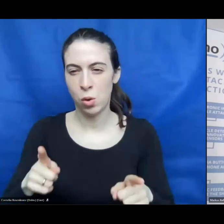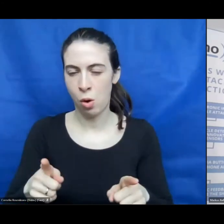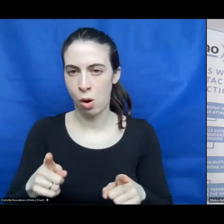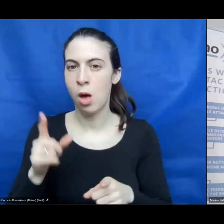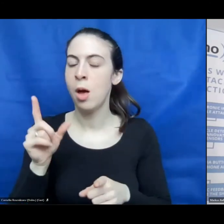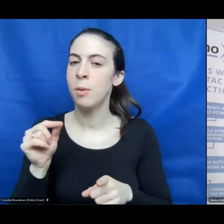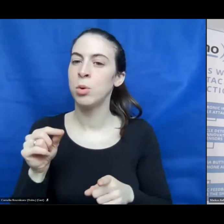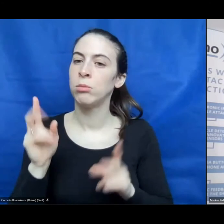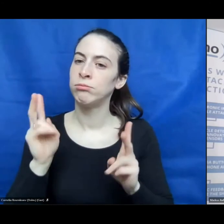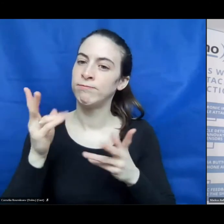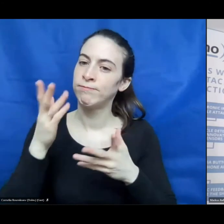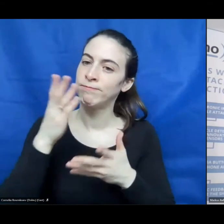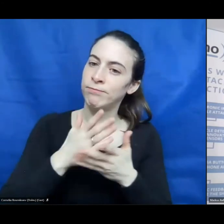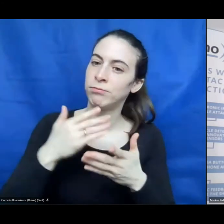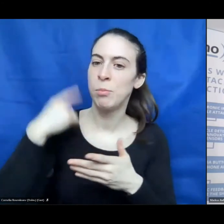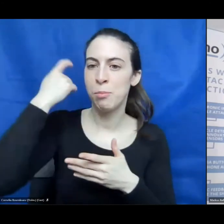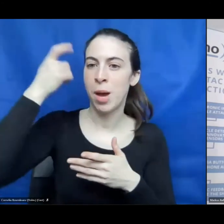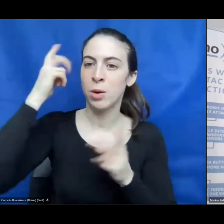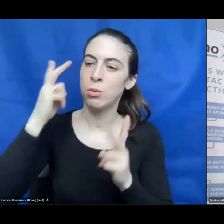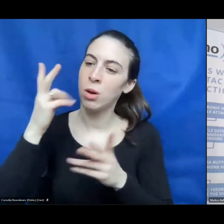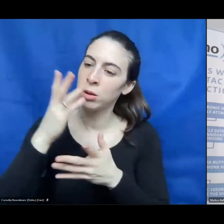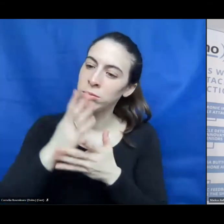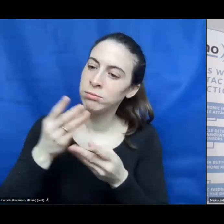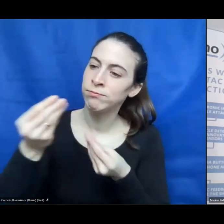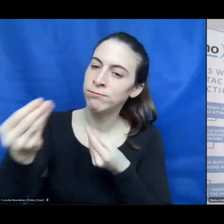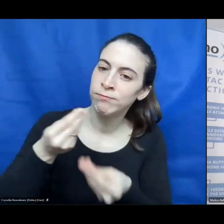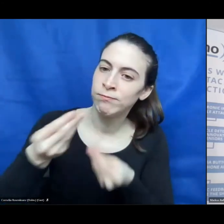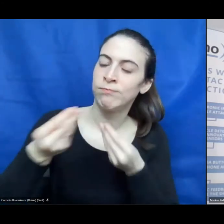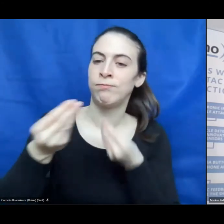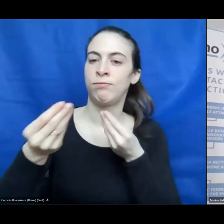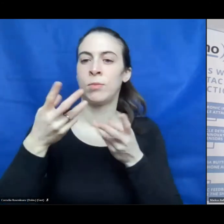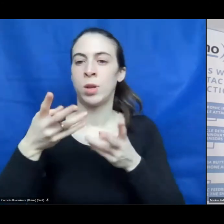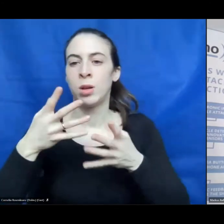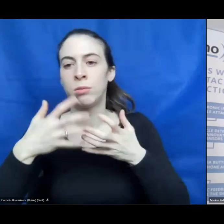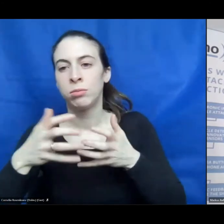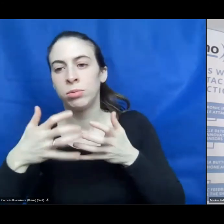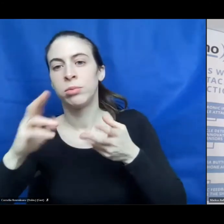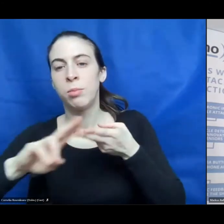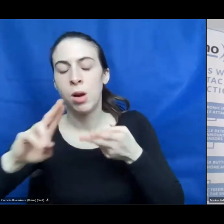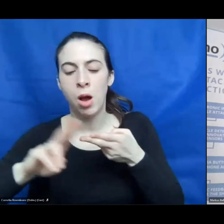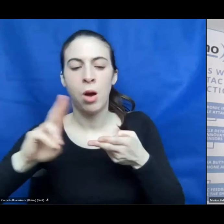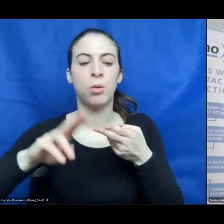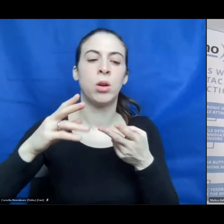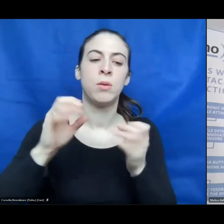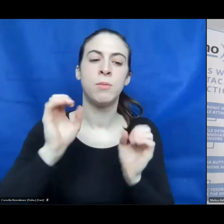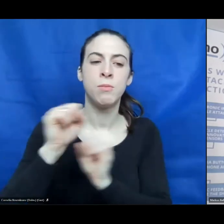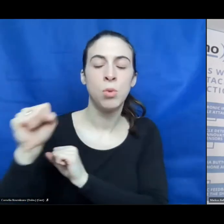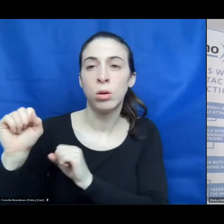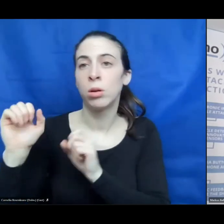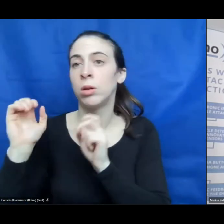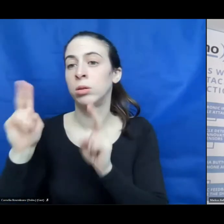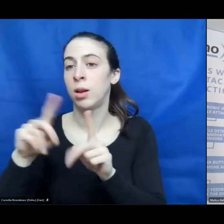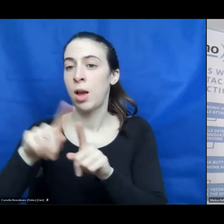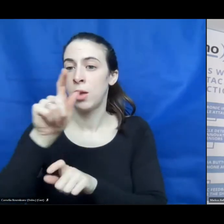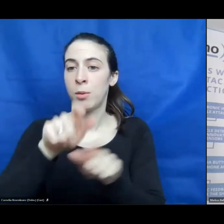share your minds with the other members. You have the possibility to talk to the other